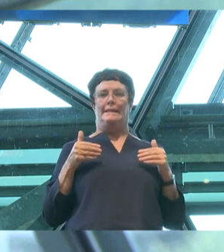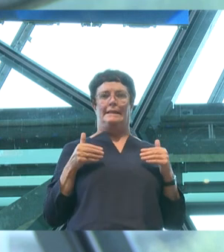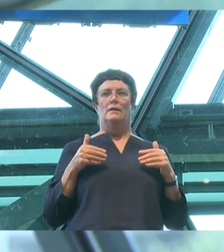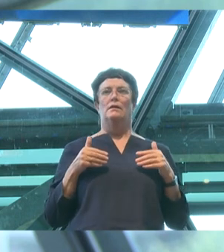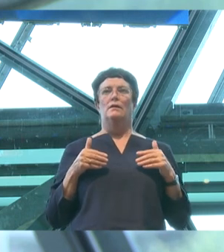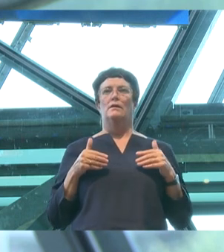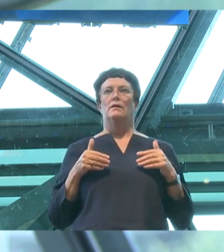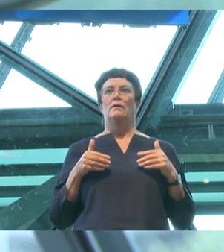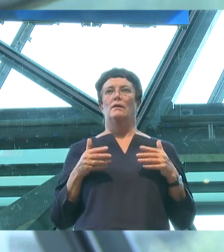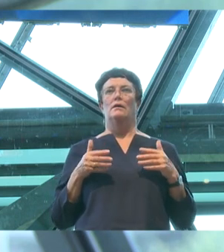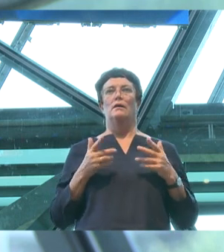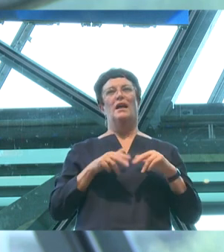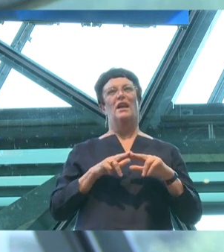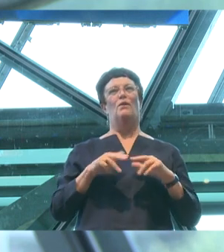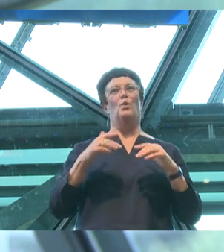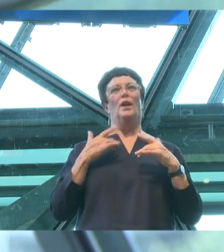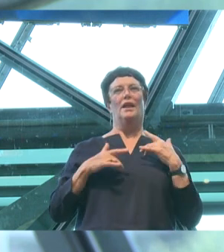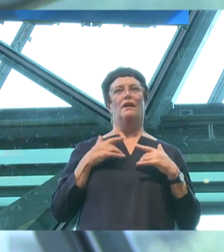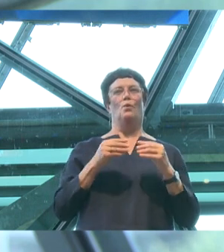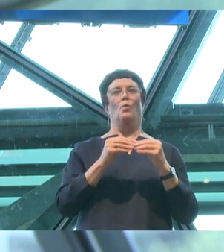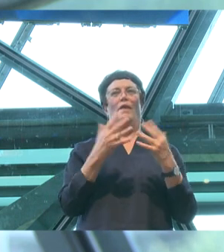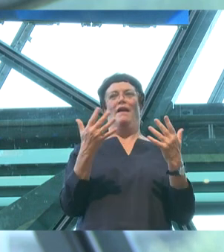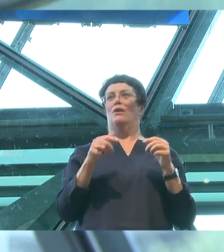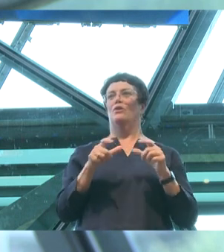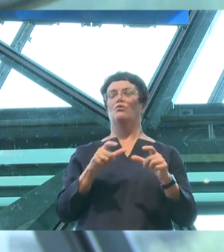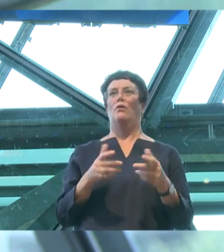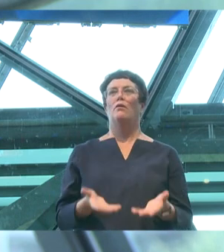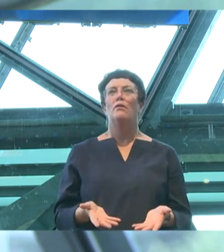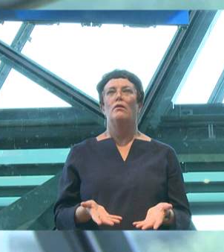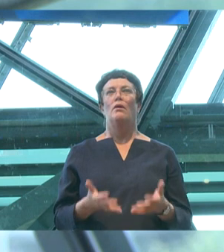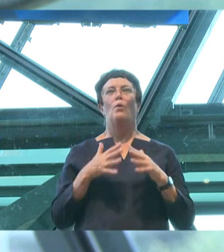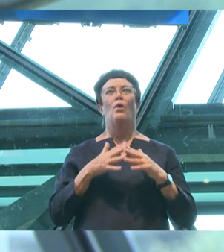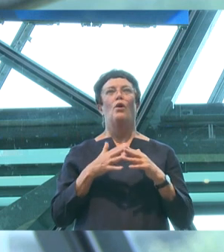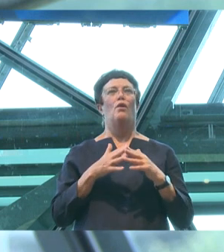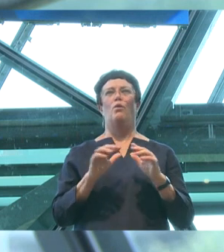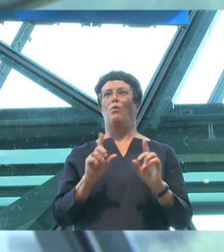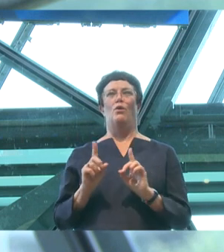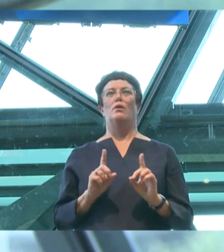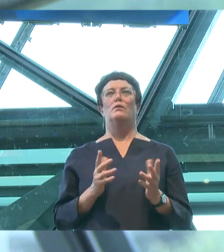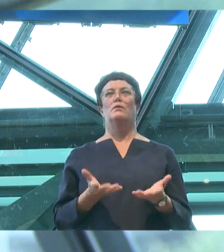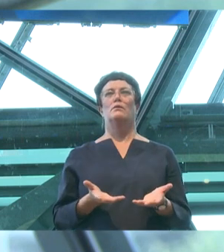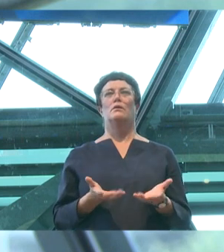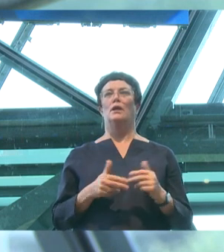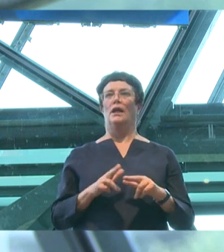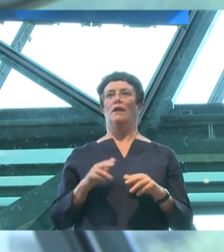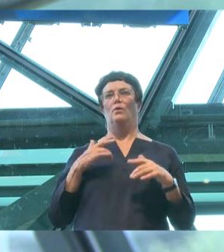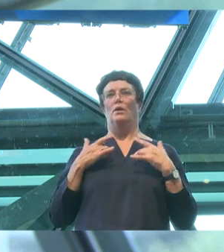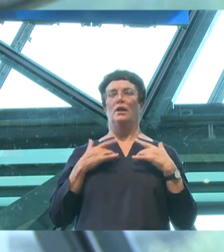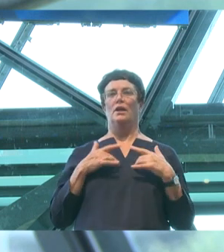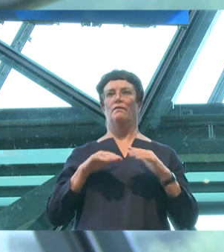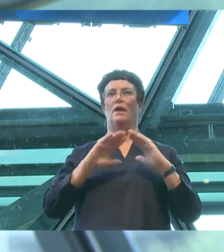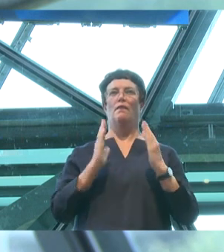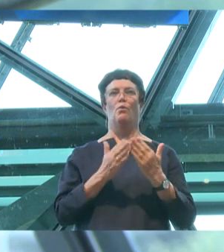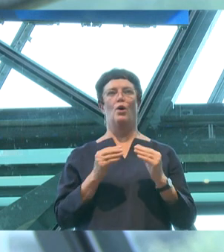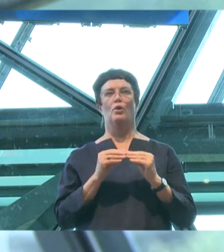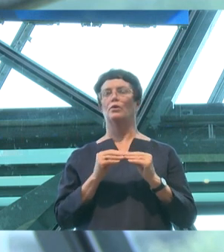the world without any agency? What is it to live in the world, seen exclusively through the lens of